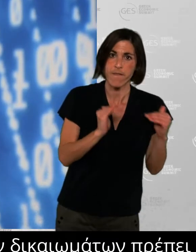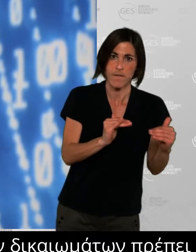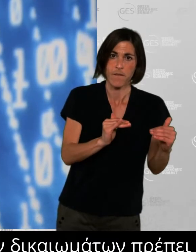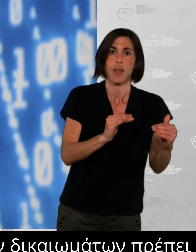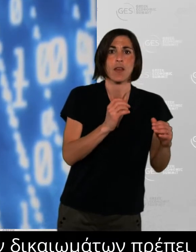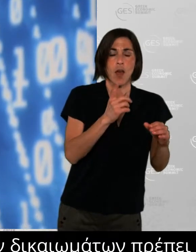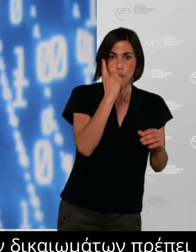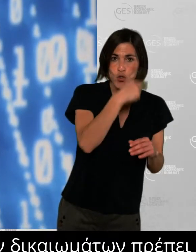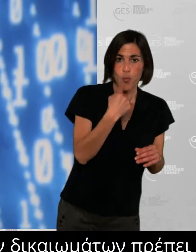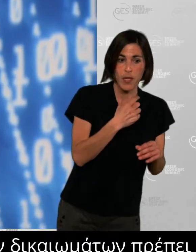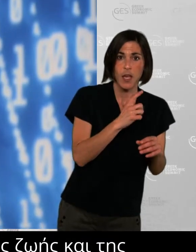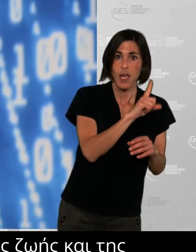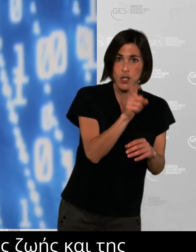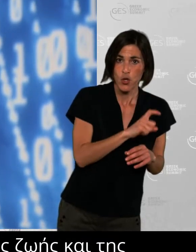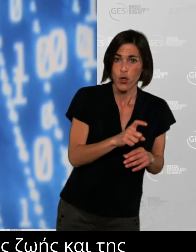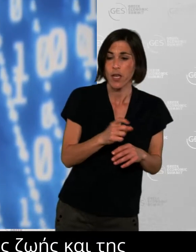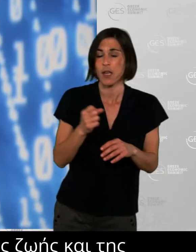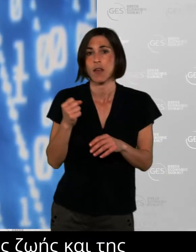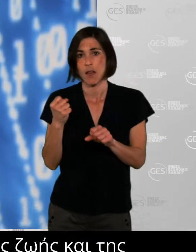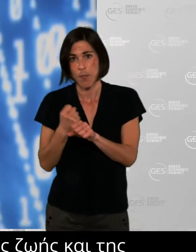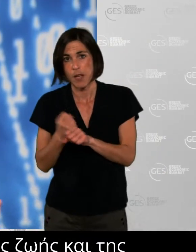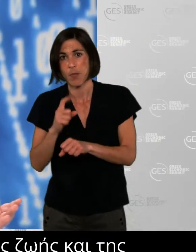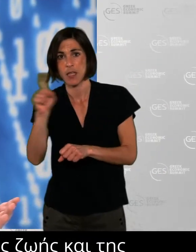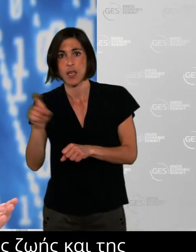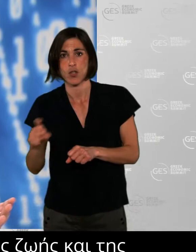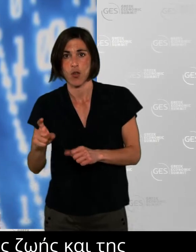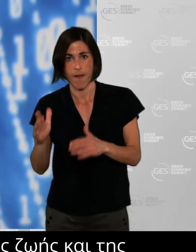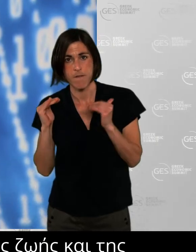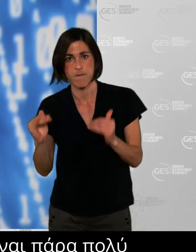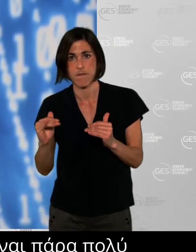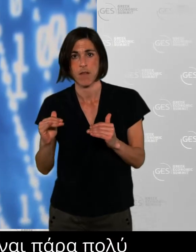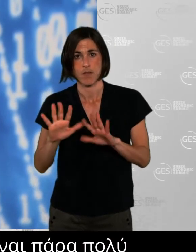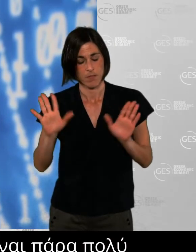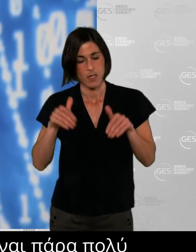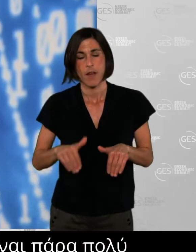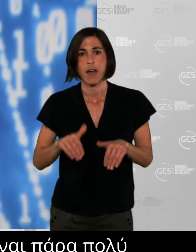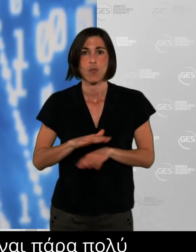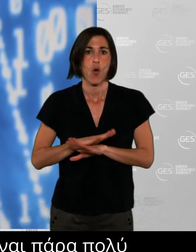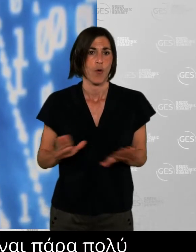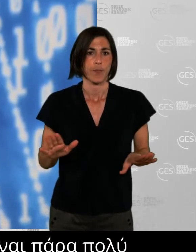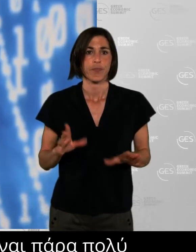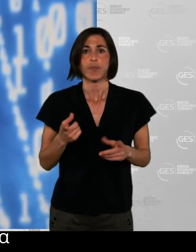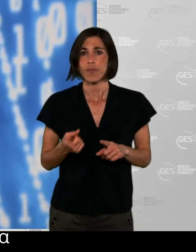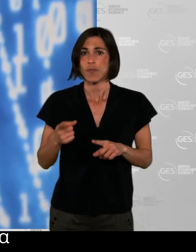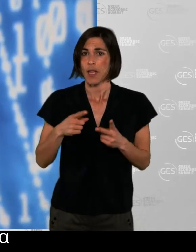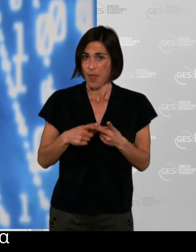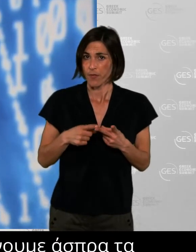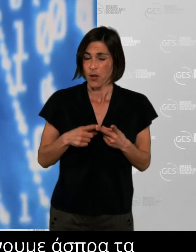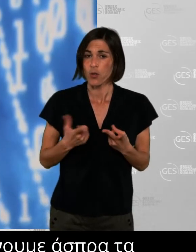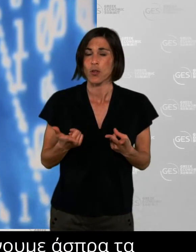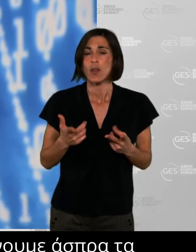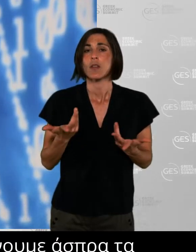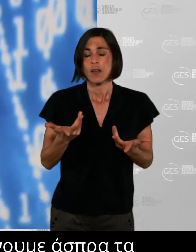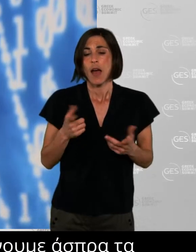my kind of uh last point on that one is uh that uh again we're on an evolving situation so listen listen listen communicate